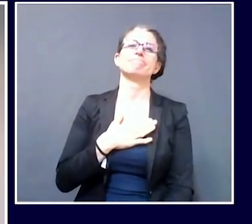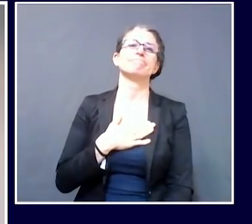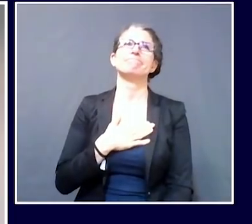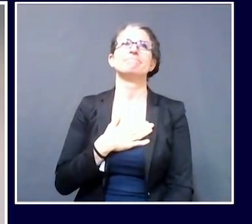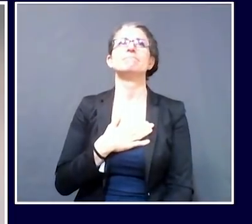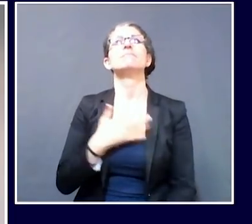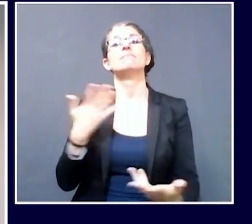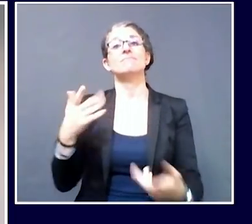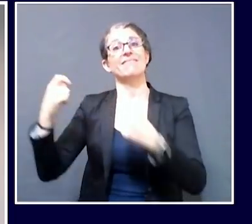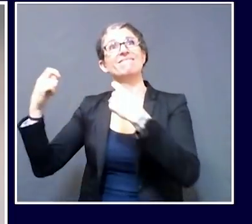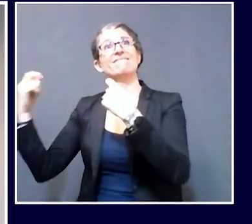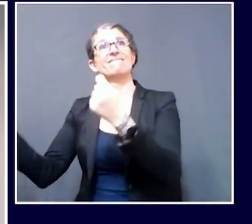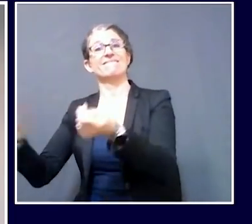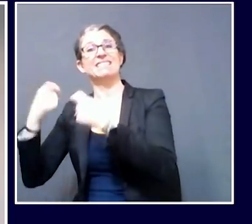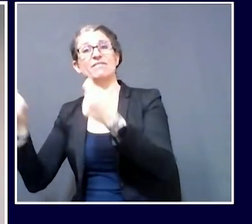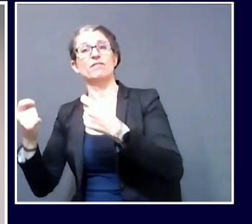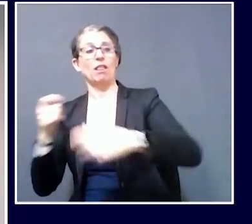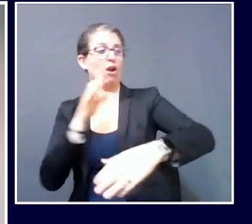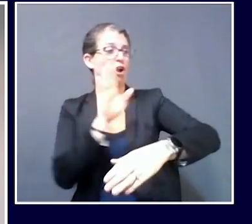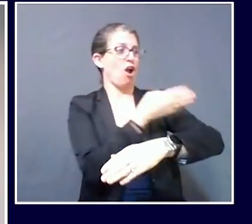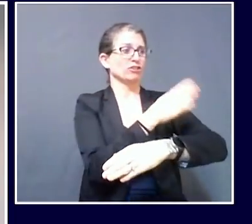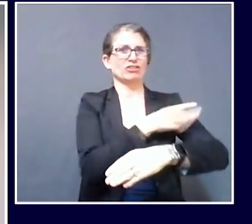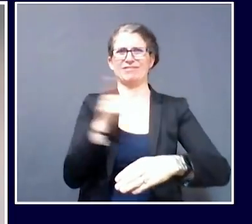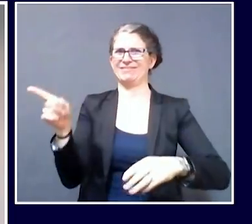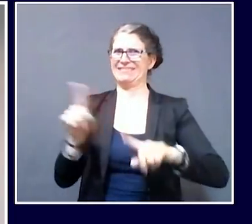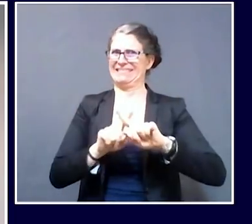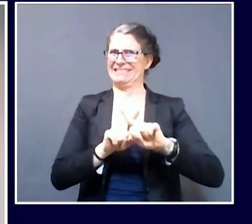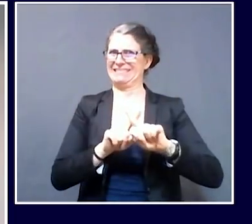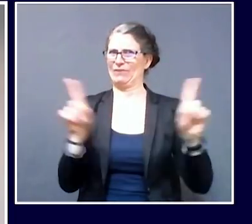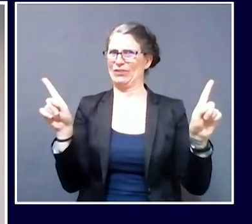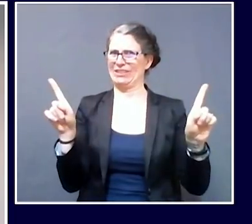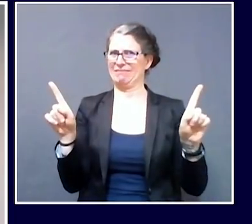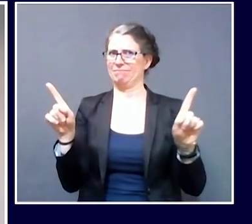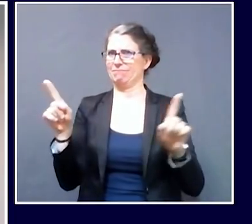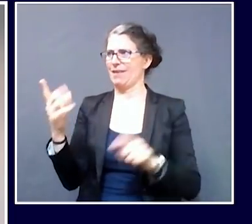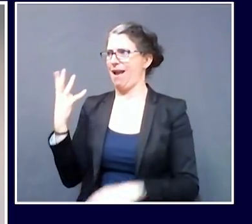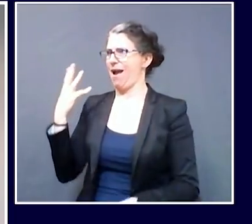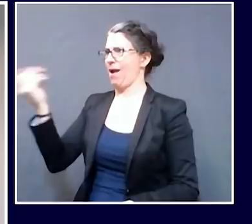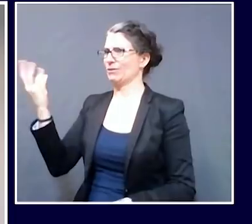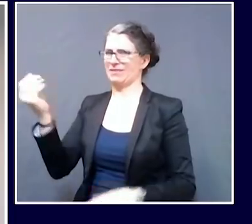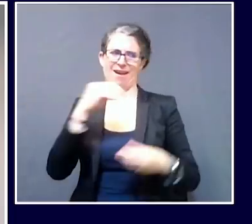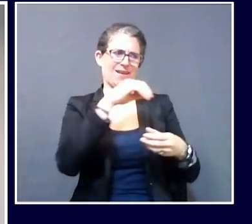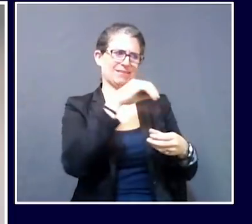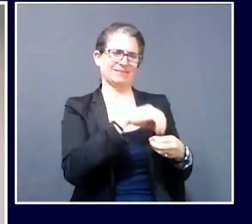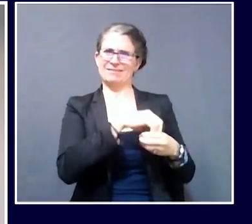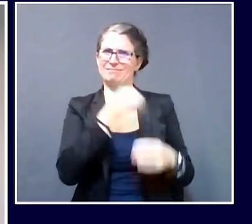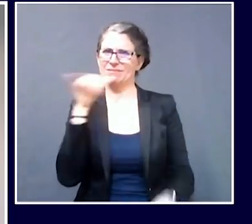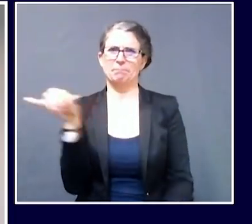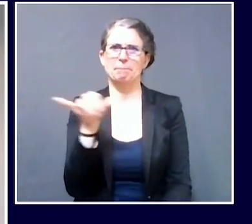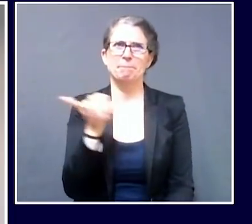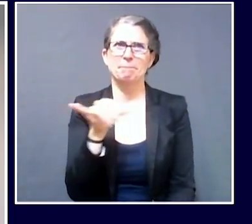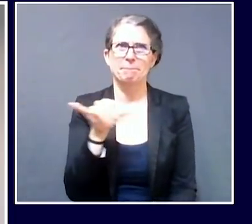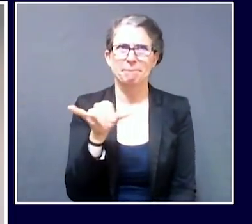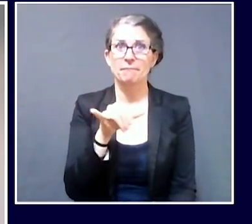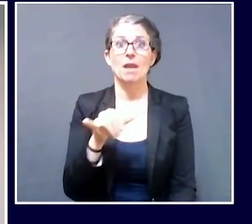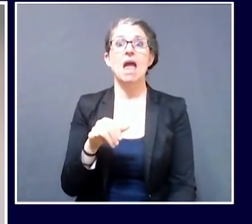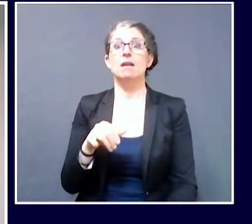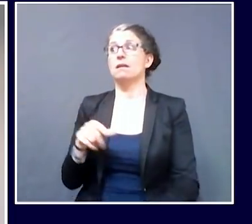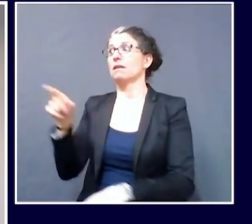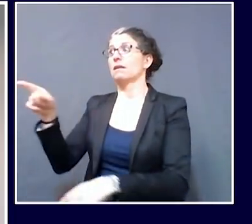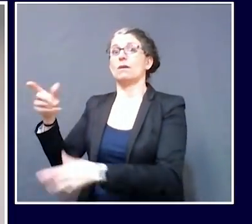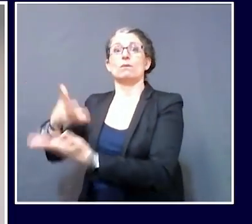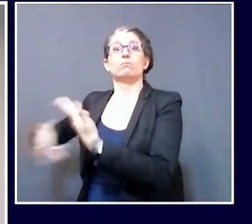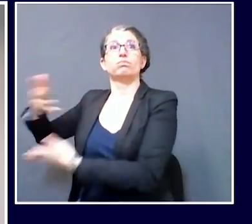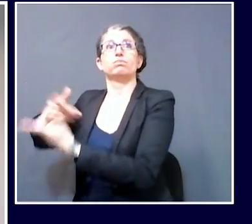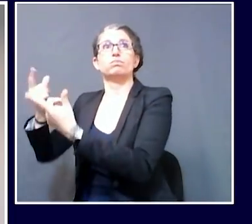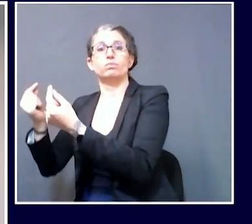take a look at not just the data from the state of Maine, but data from gatherings that have occurred over the past several months across the